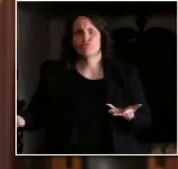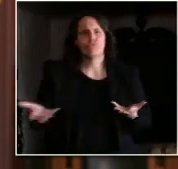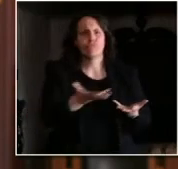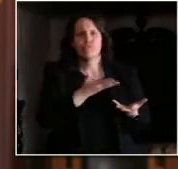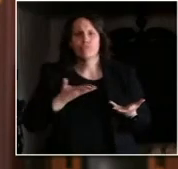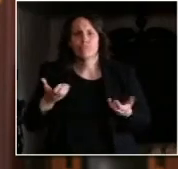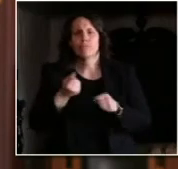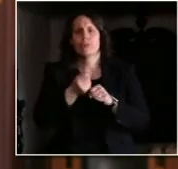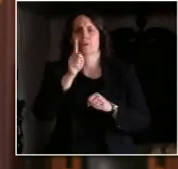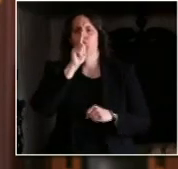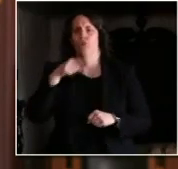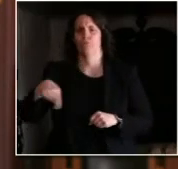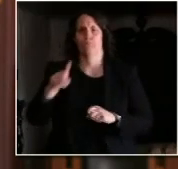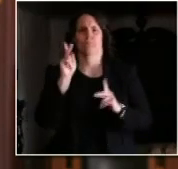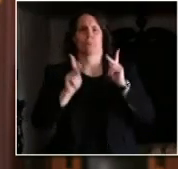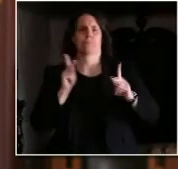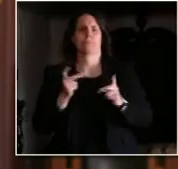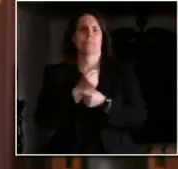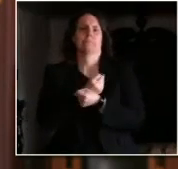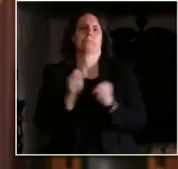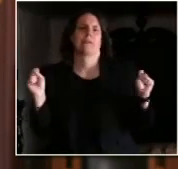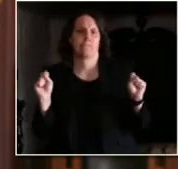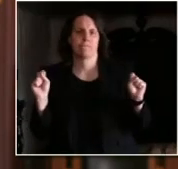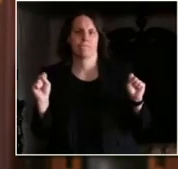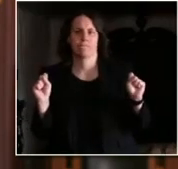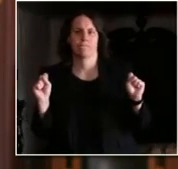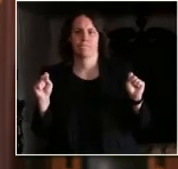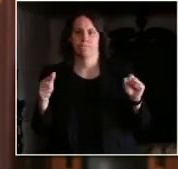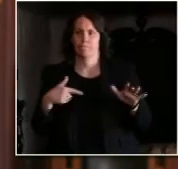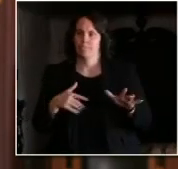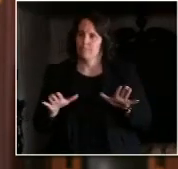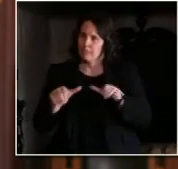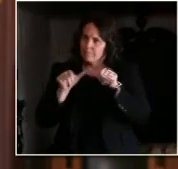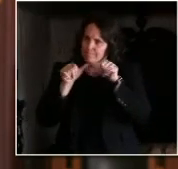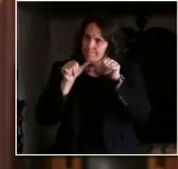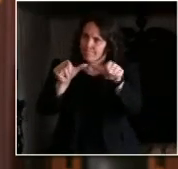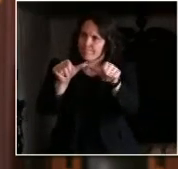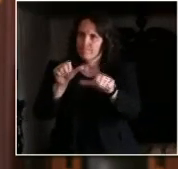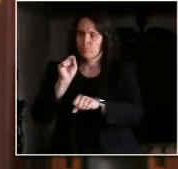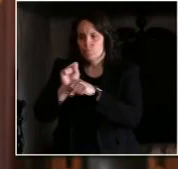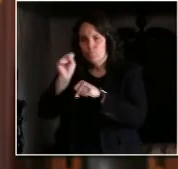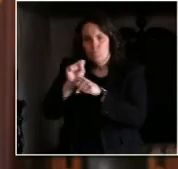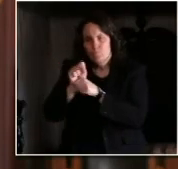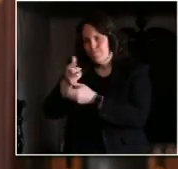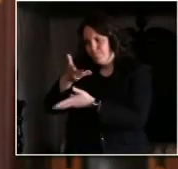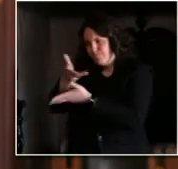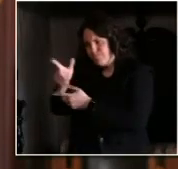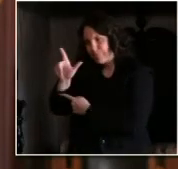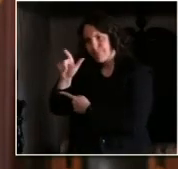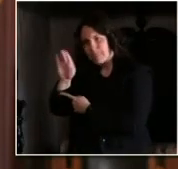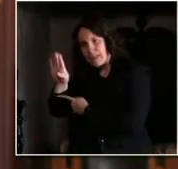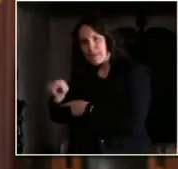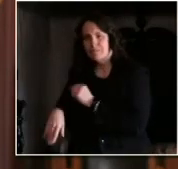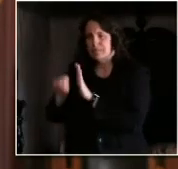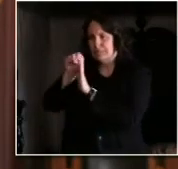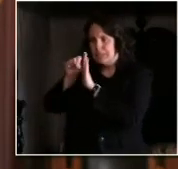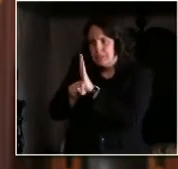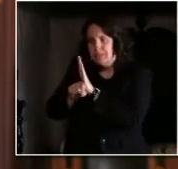We're partnering with the labs and the health care system, with local governments and businesses large and small. And we cannot do this work without you.